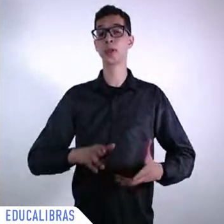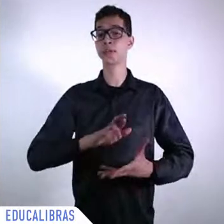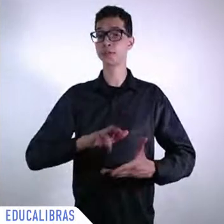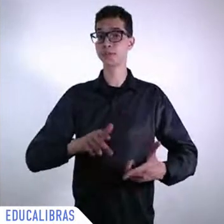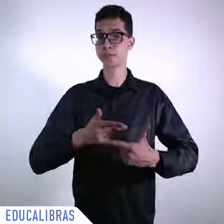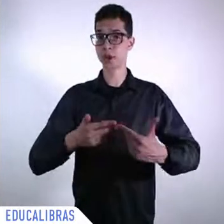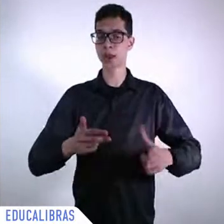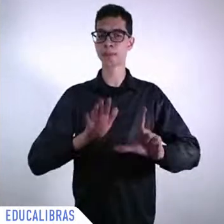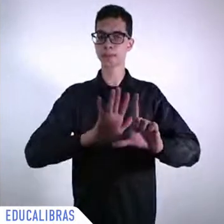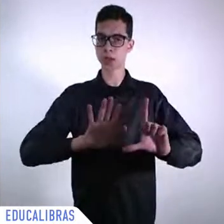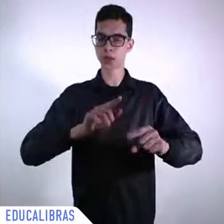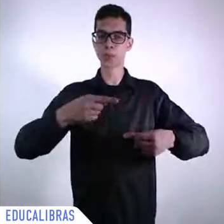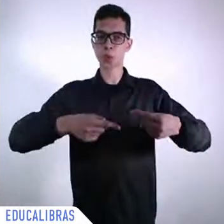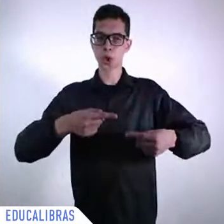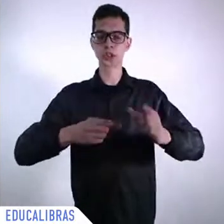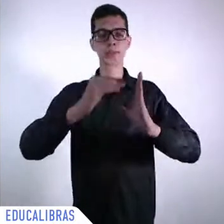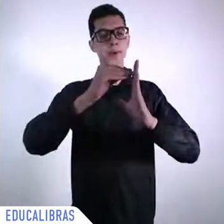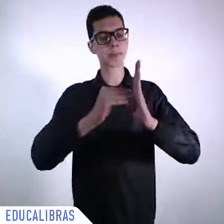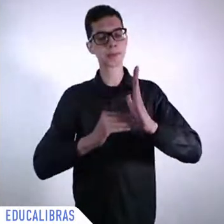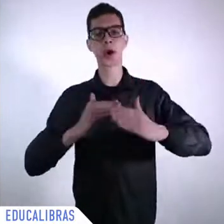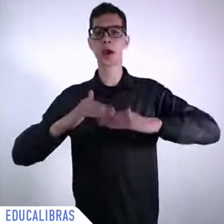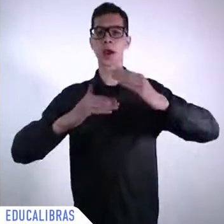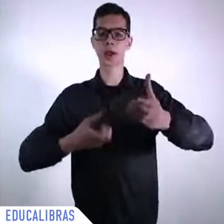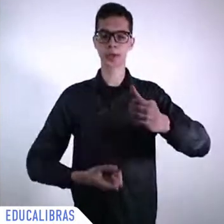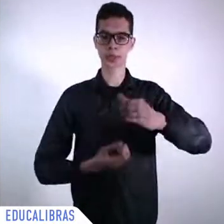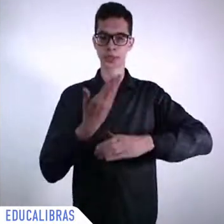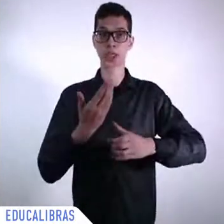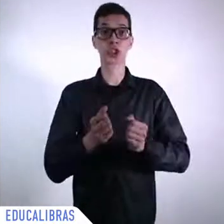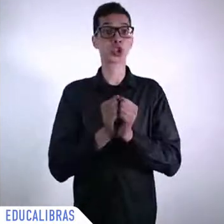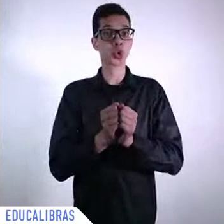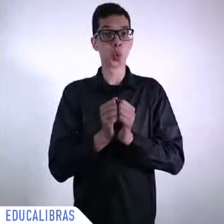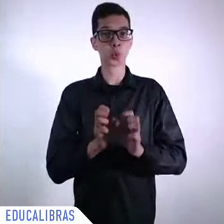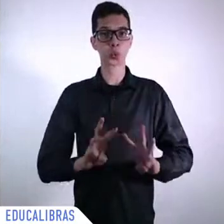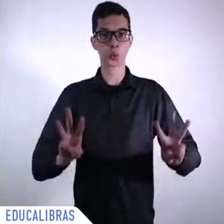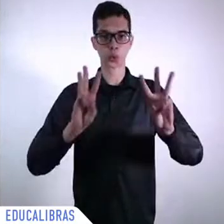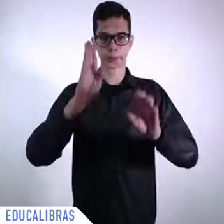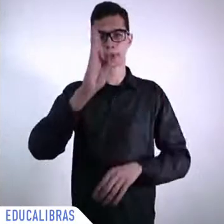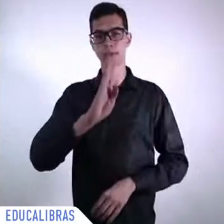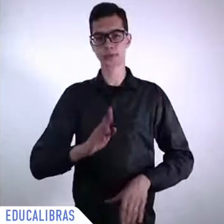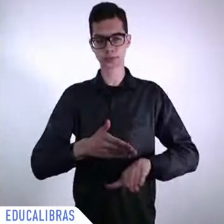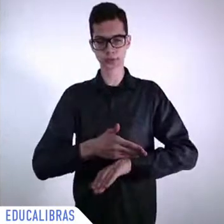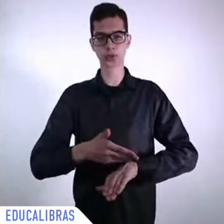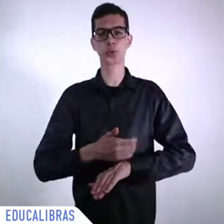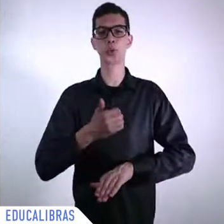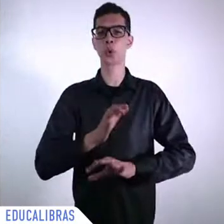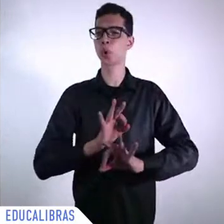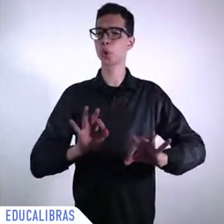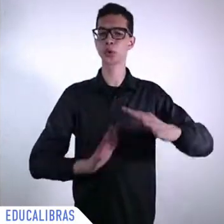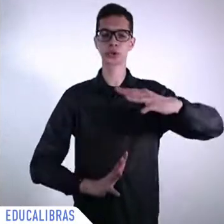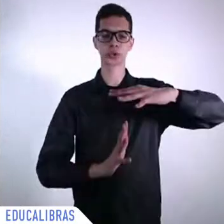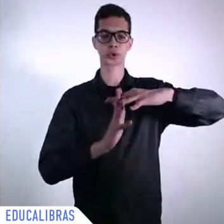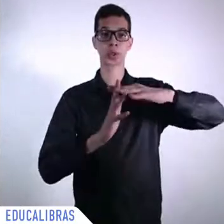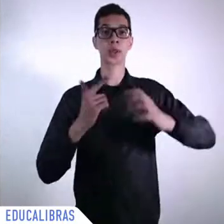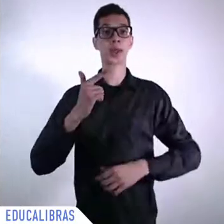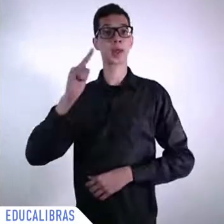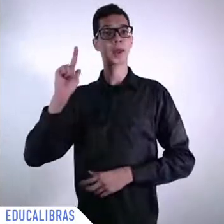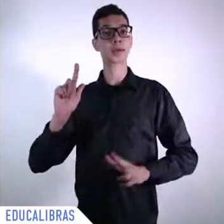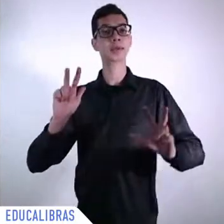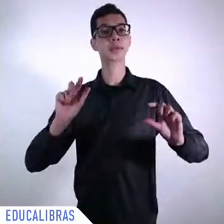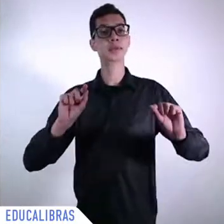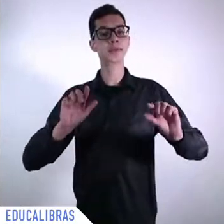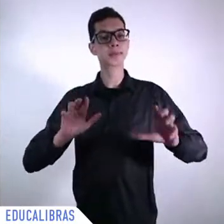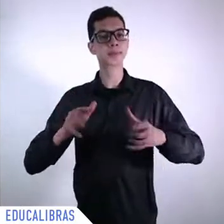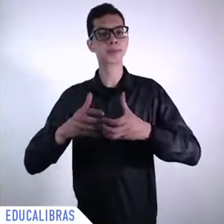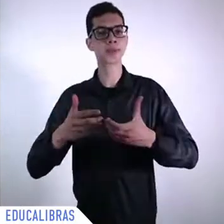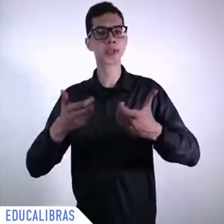at the time, was the framework convention on climate change, the agreement that led further on to the Kyoto Protocol,